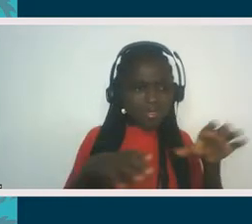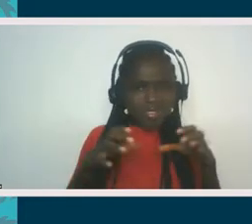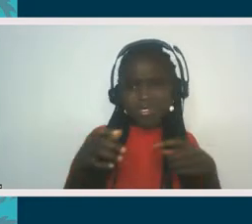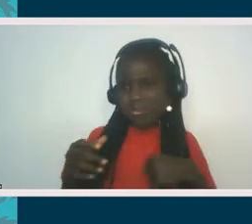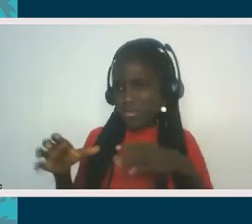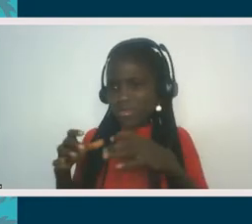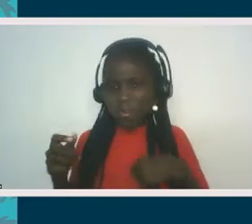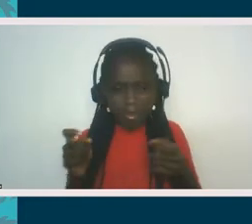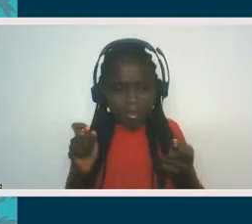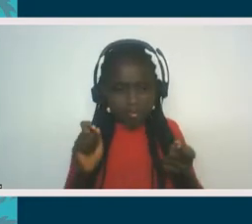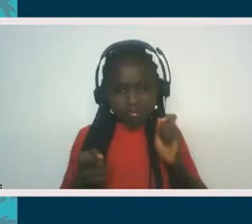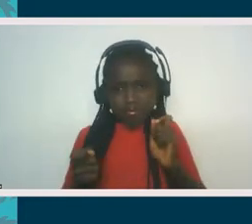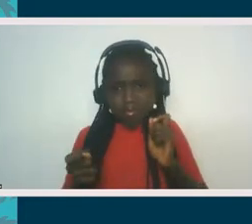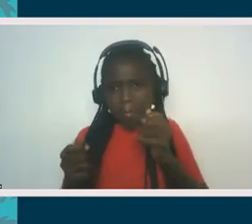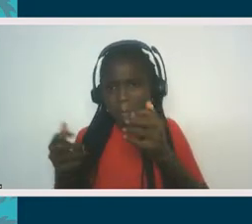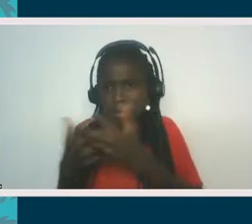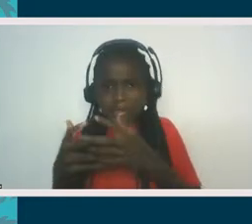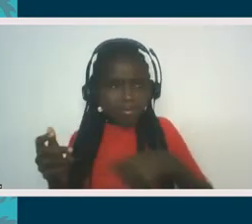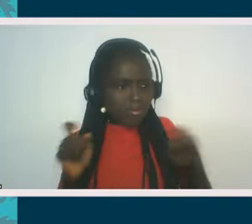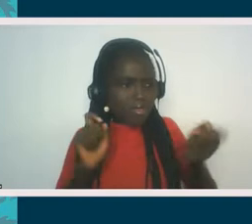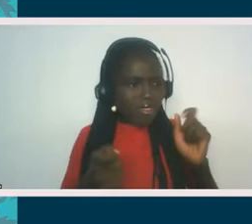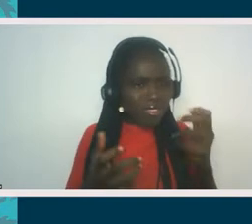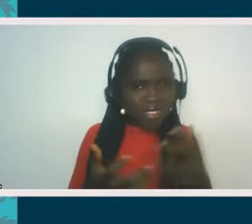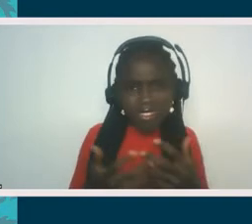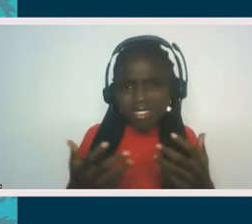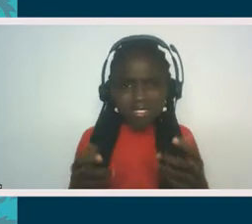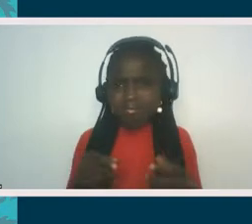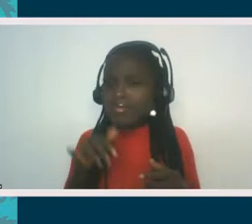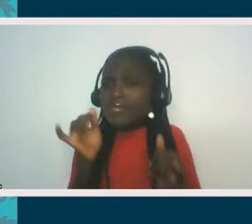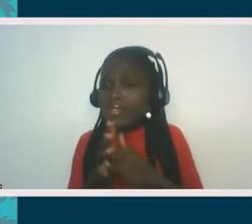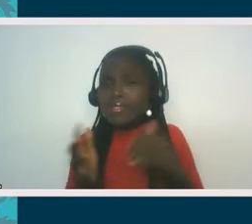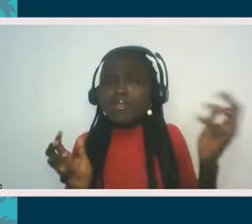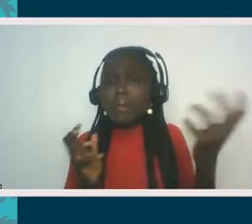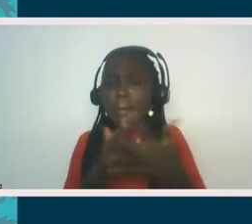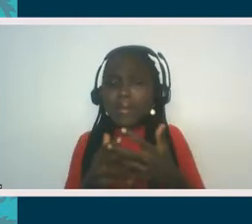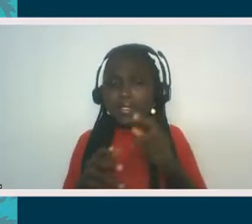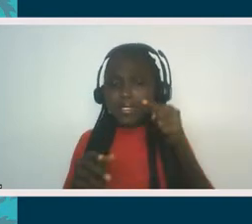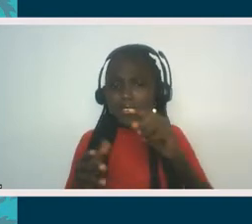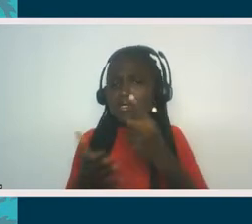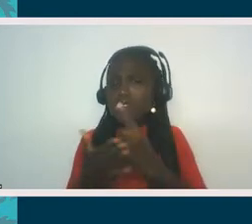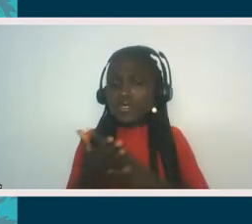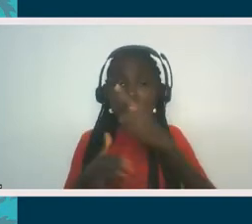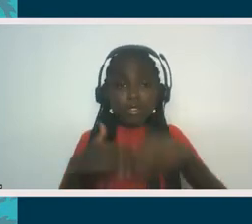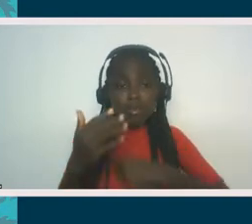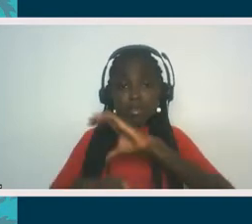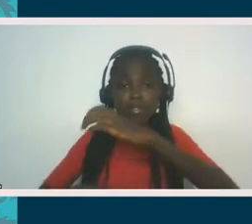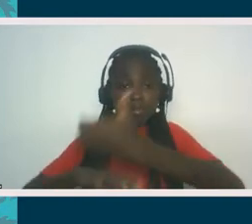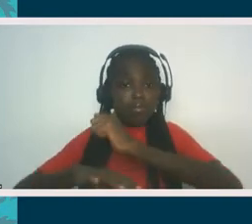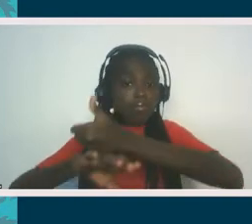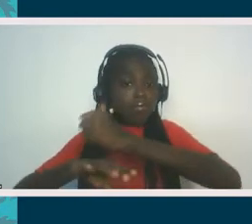which context. How does that map to this conversation around decolonization, around